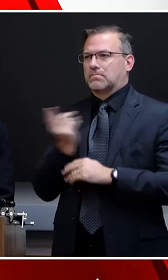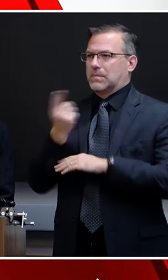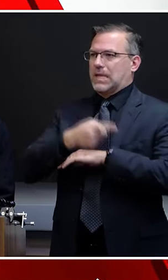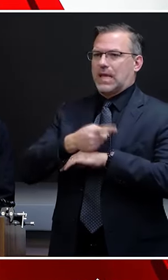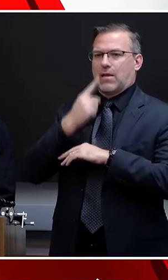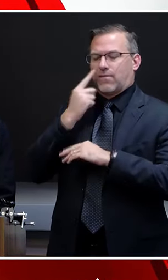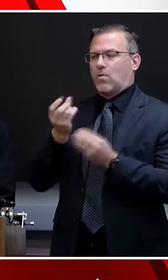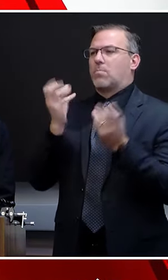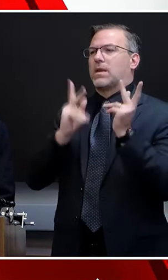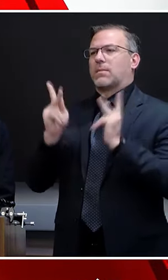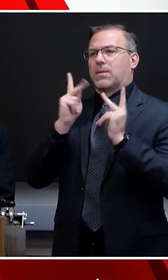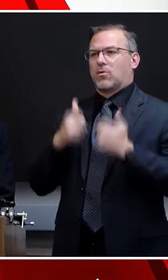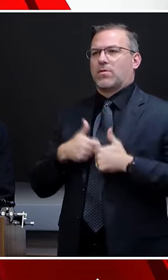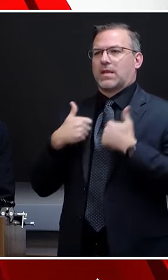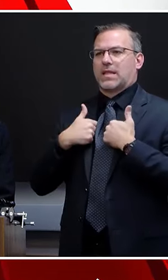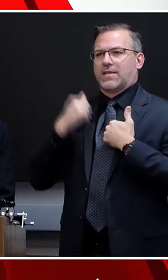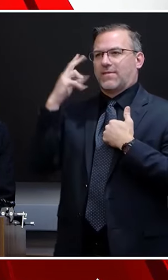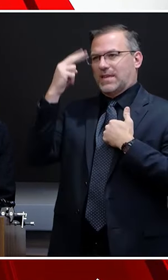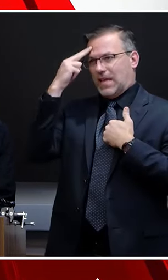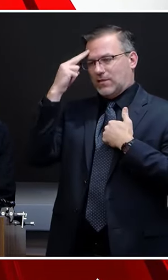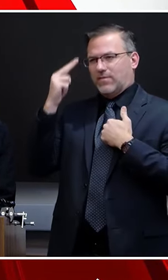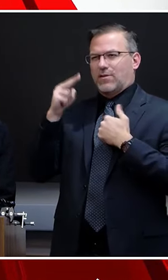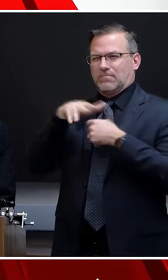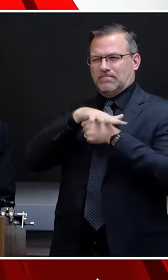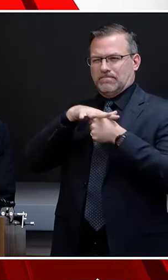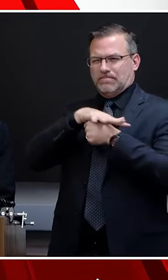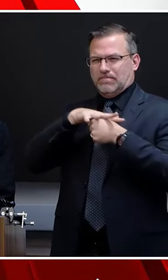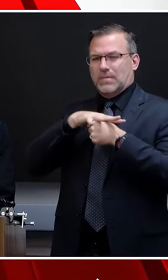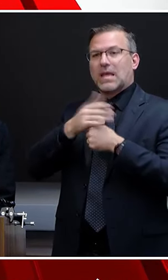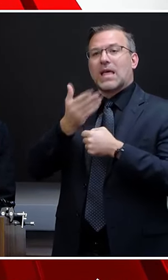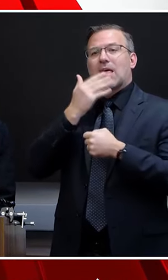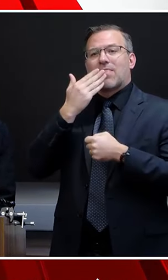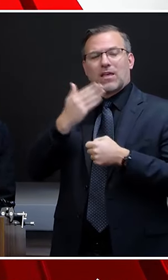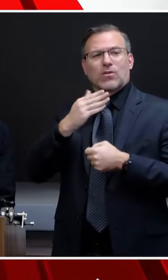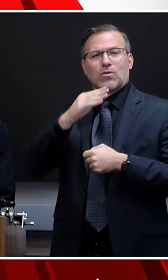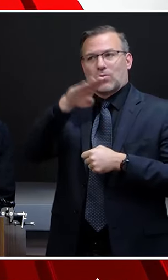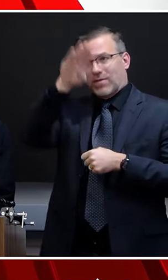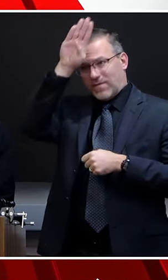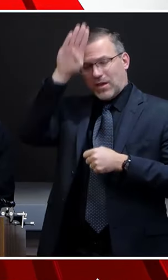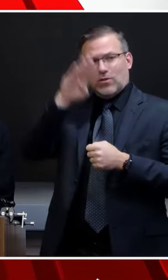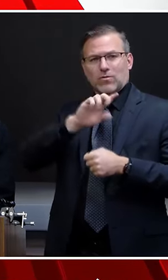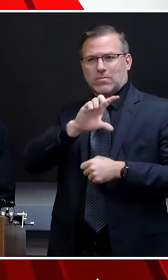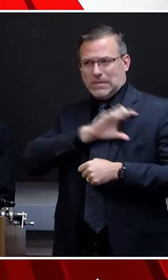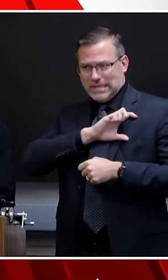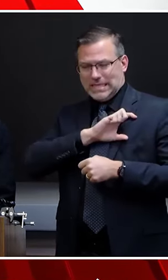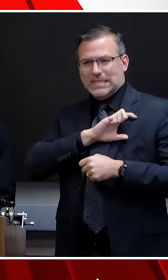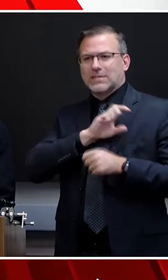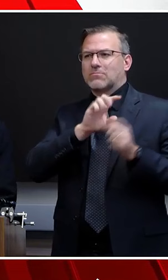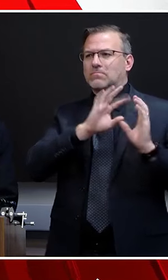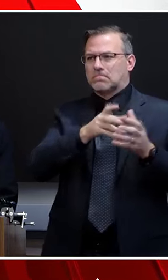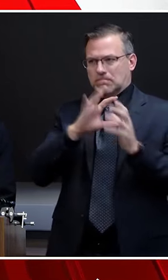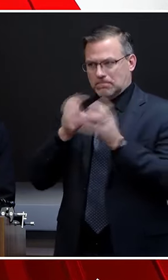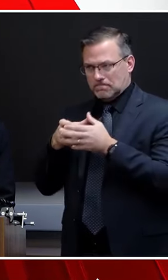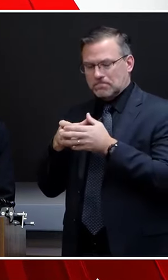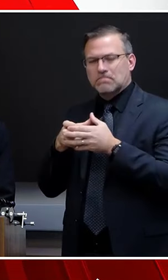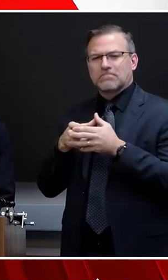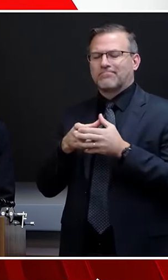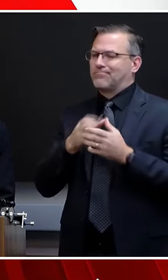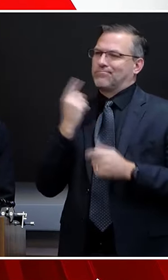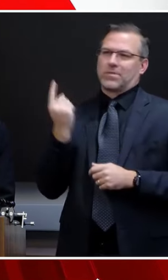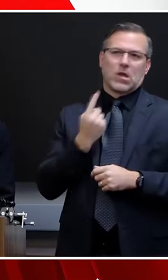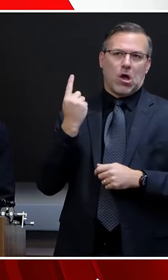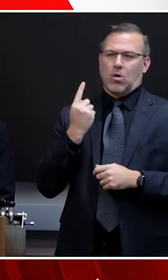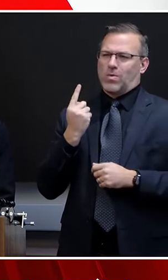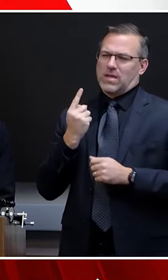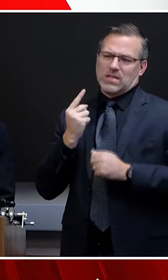community. I want to first thank our first responders from both the fire and police departments who were, as always, the first